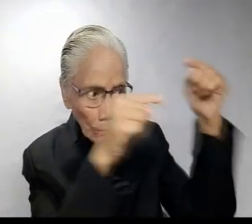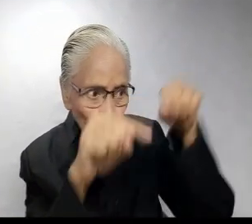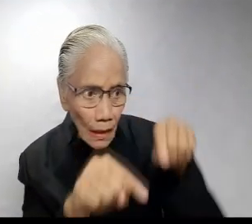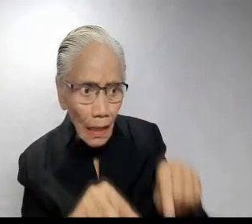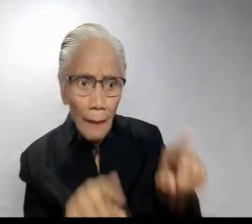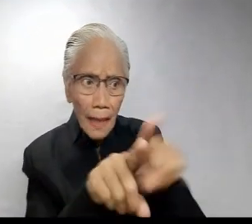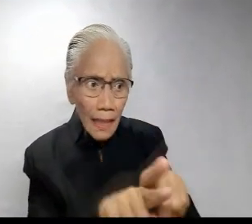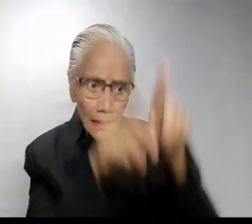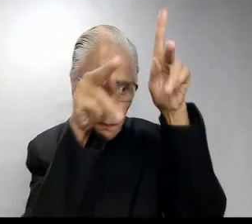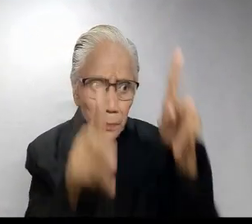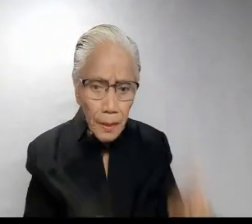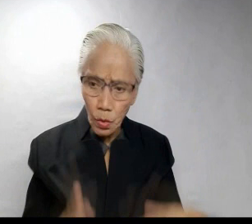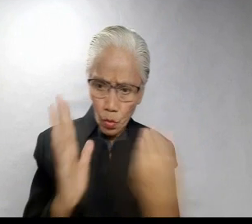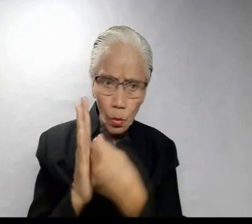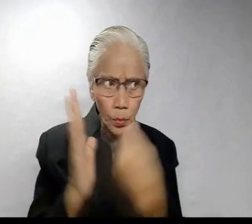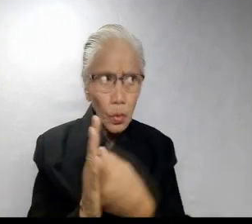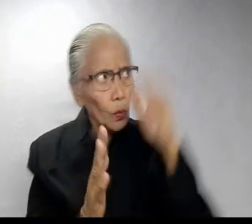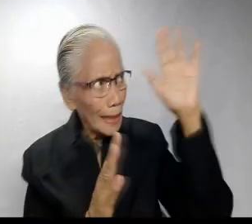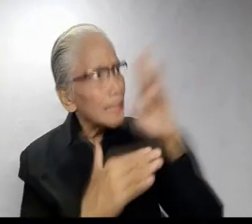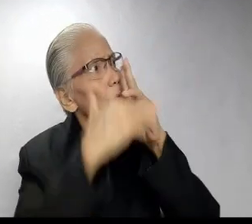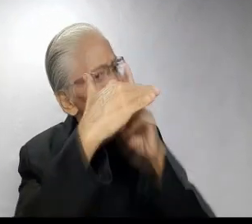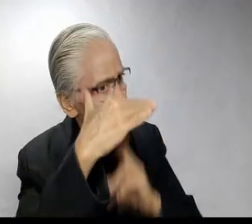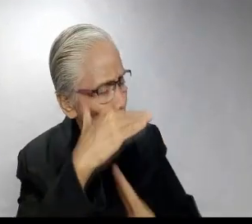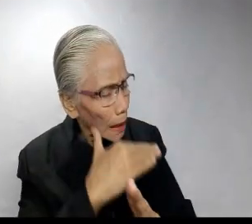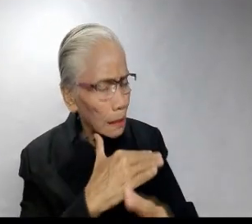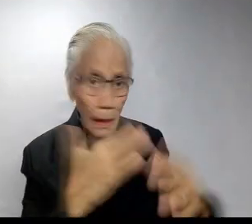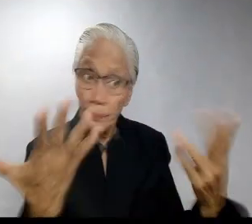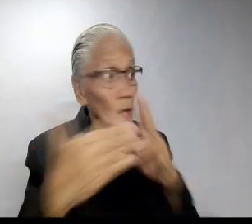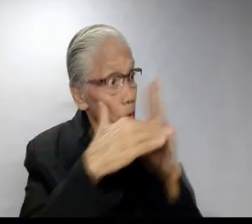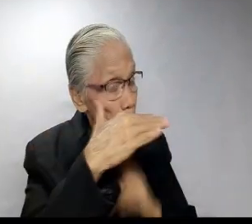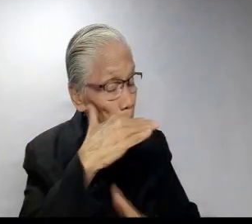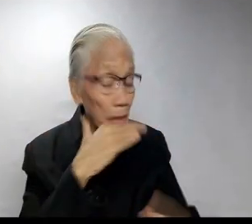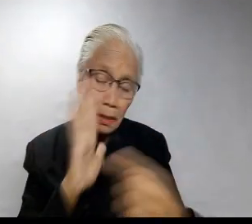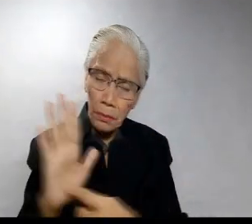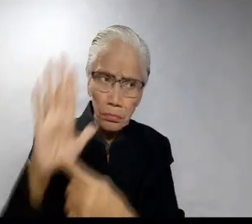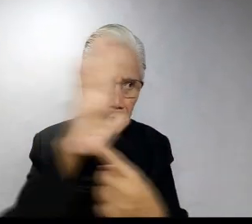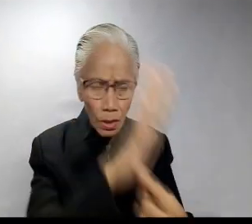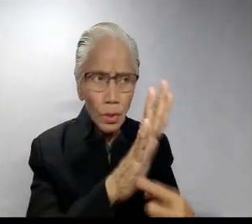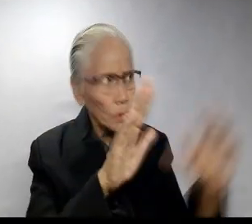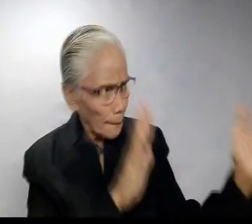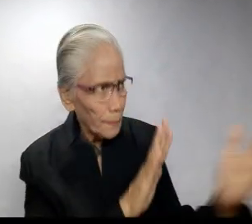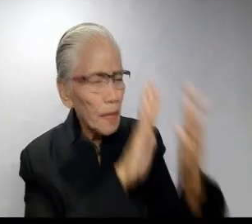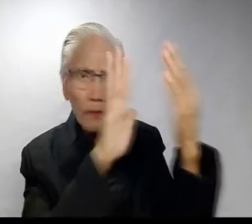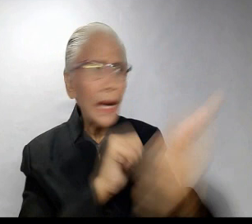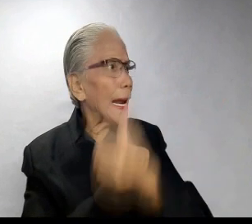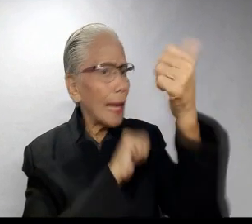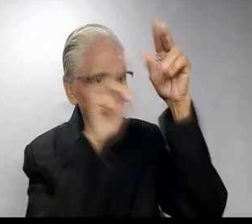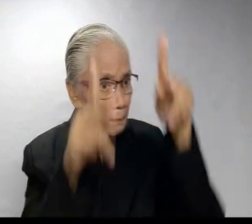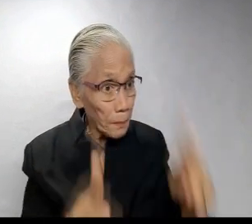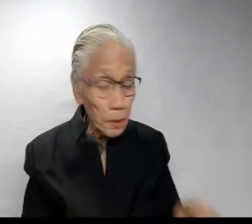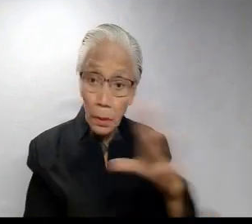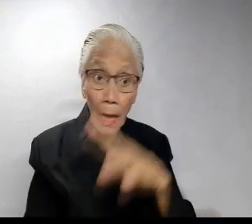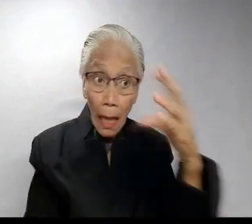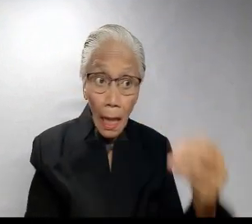Son to come among us as a human being to prove His humility. Humility is best